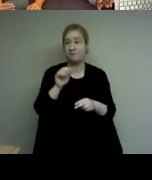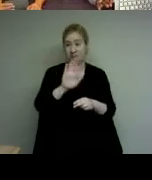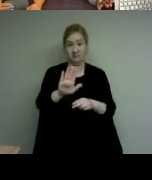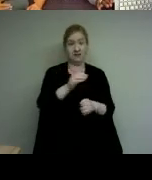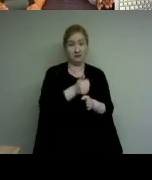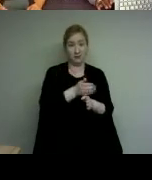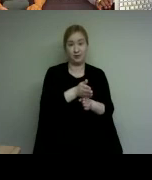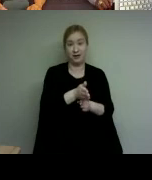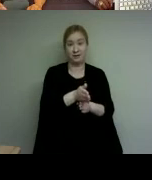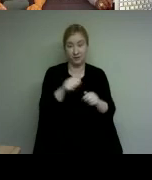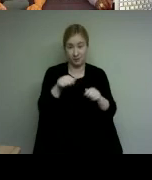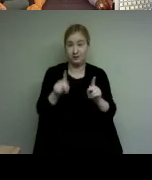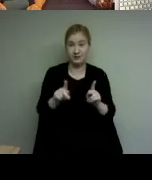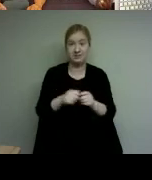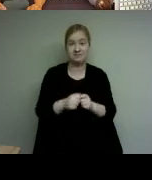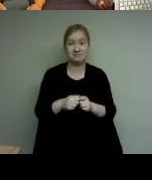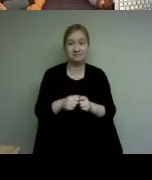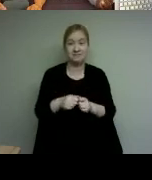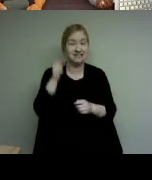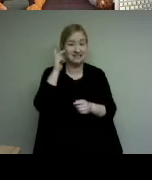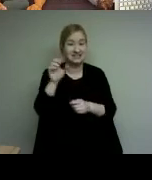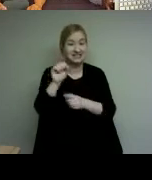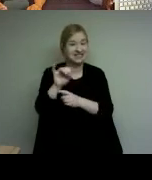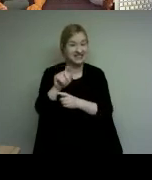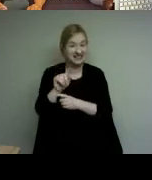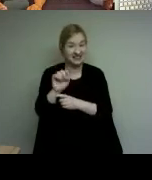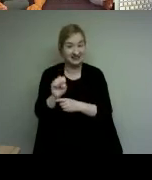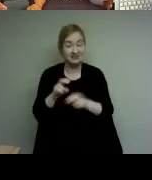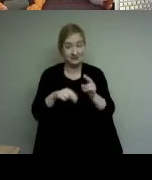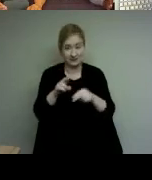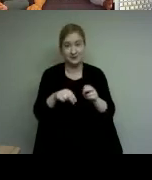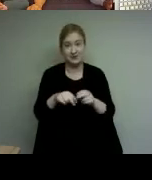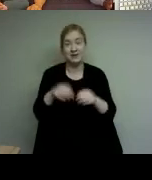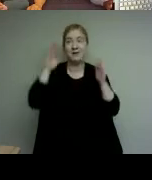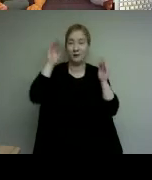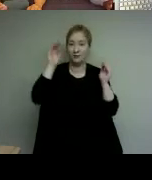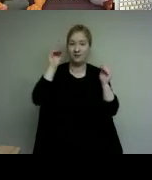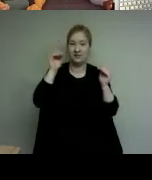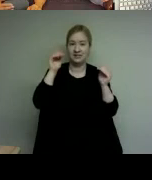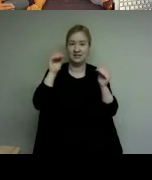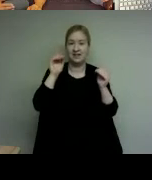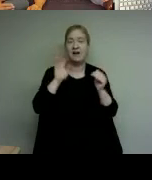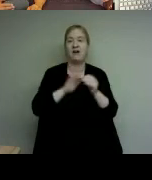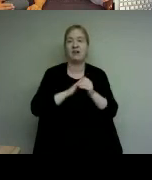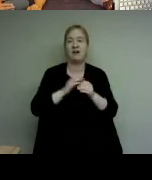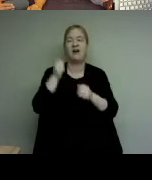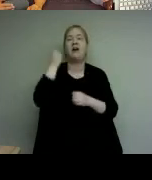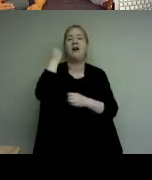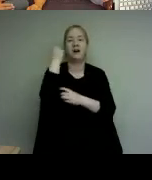when they construction sites in their community hopefully this will open open lines of communications